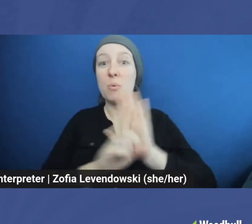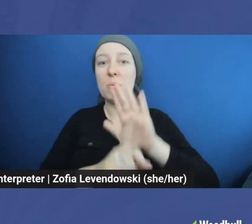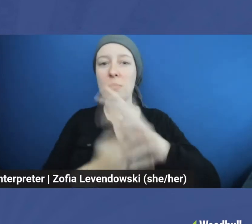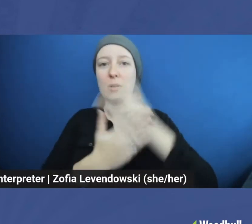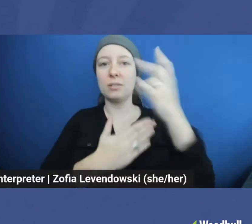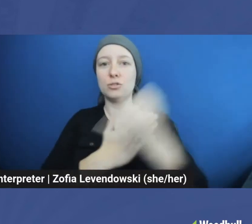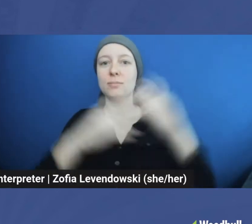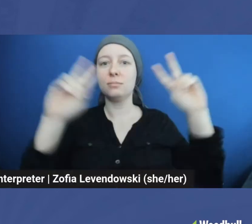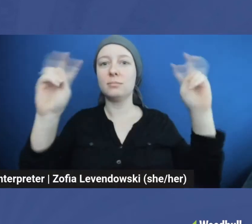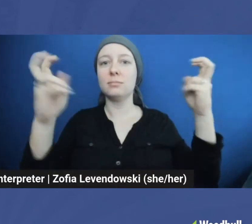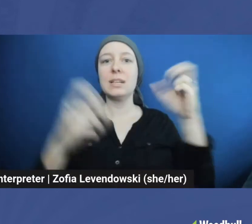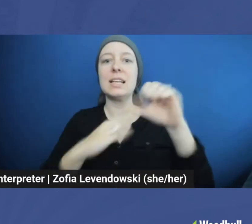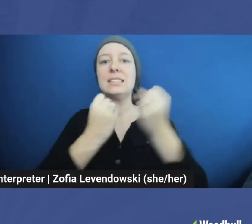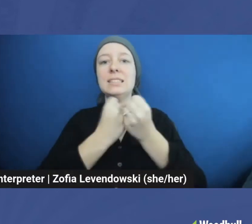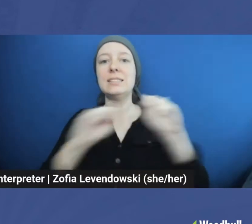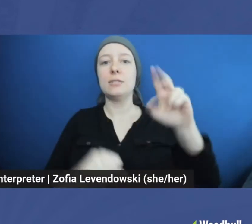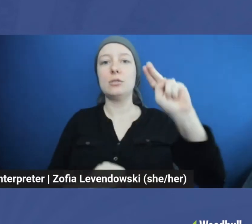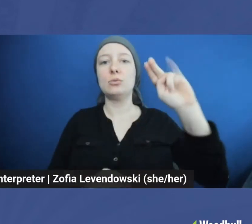Jersey campaign.